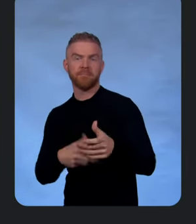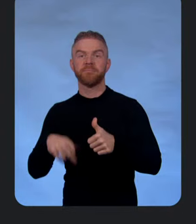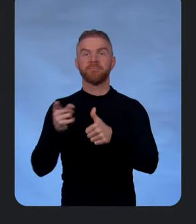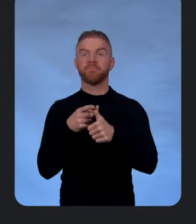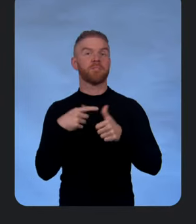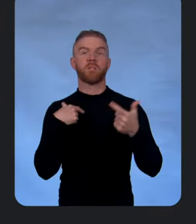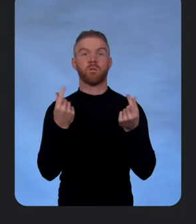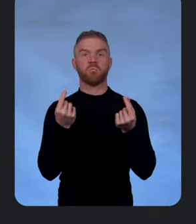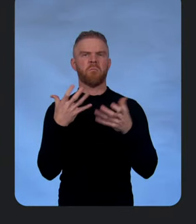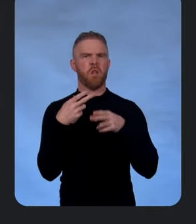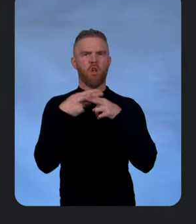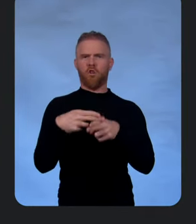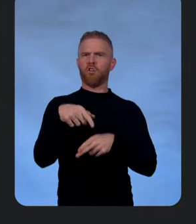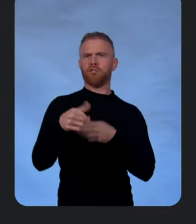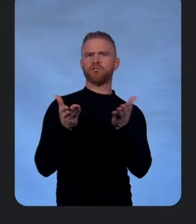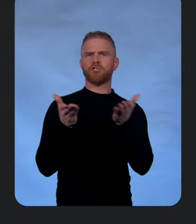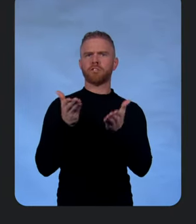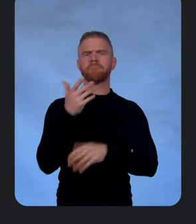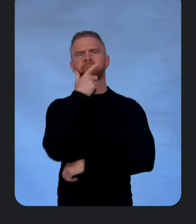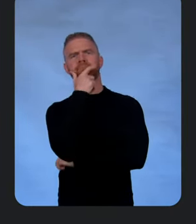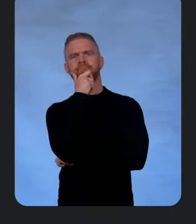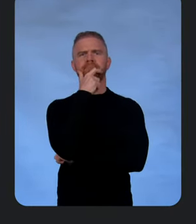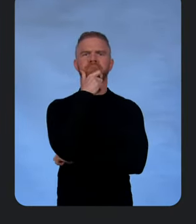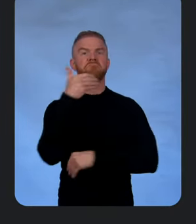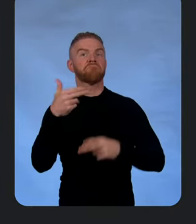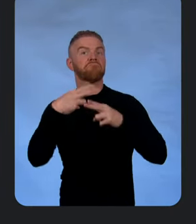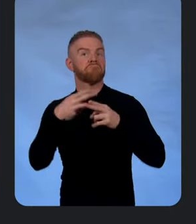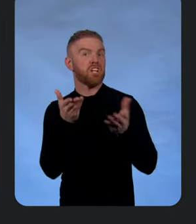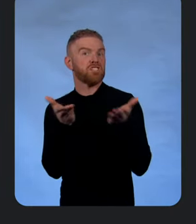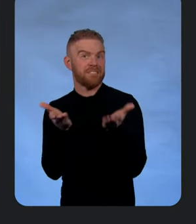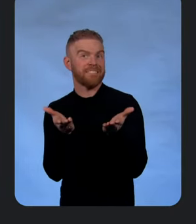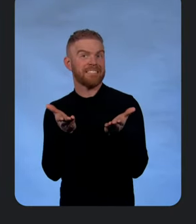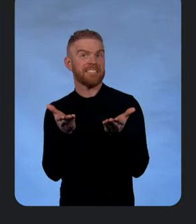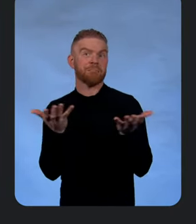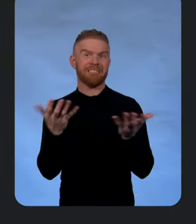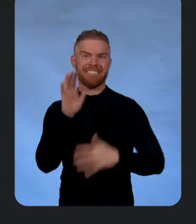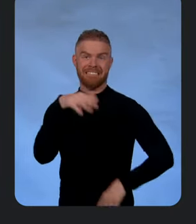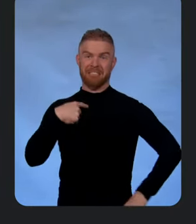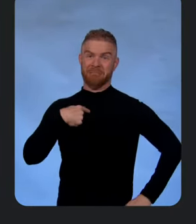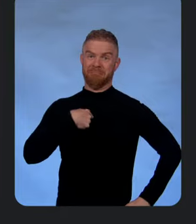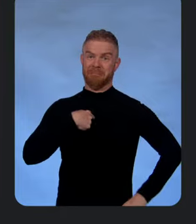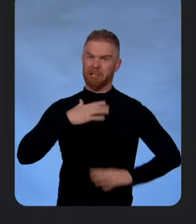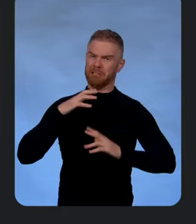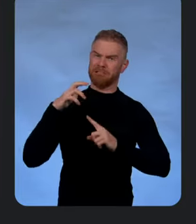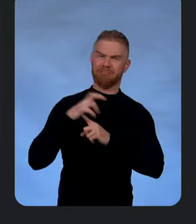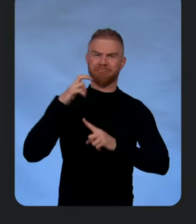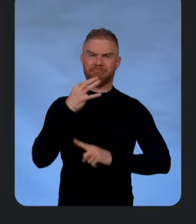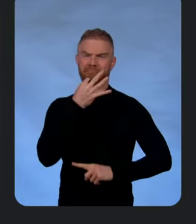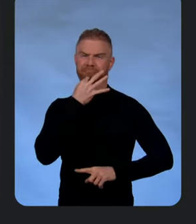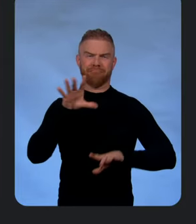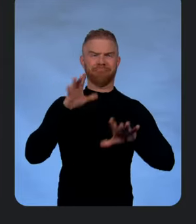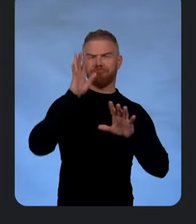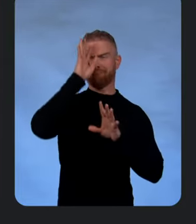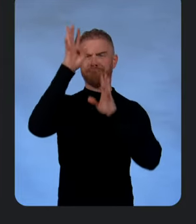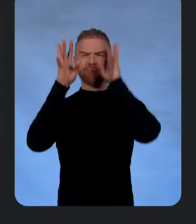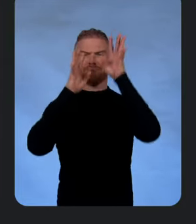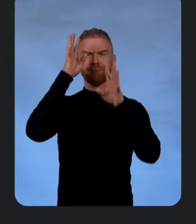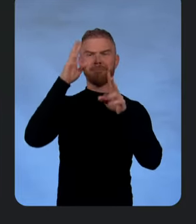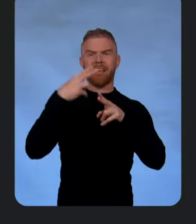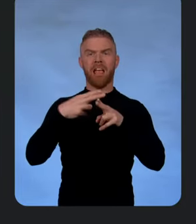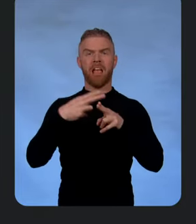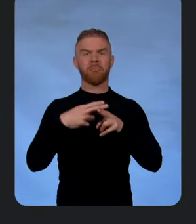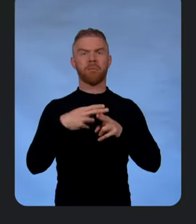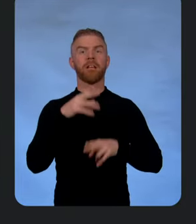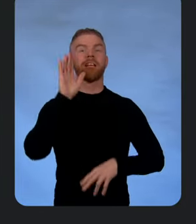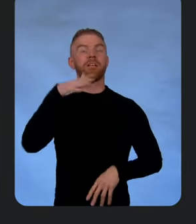I'm going to name the service Service. Great name. Because I'm really great with names. I love it. Thank you. I get that from my father.